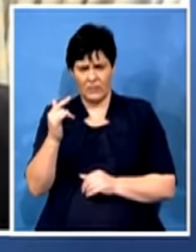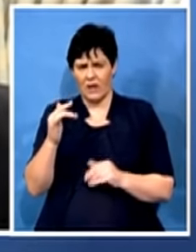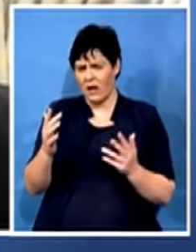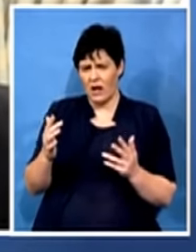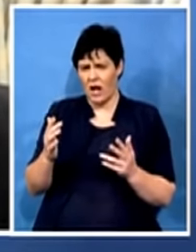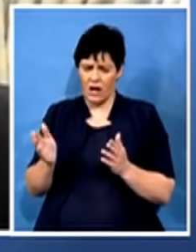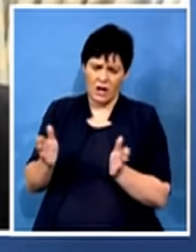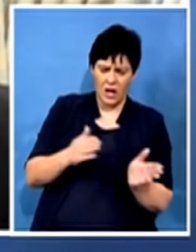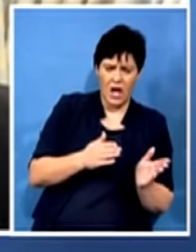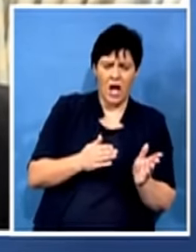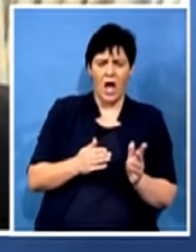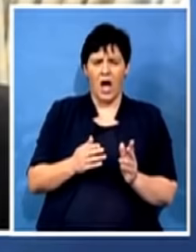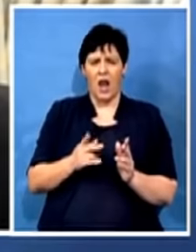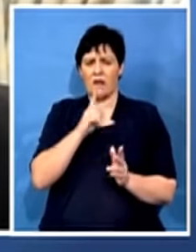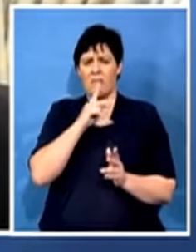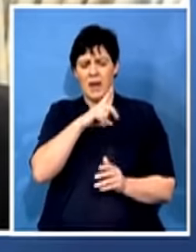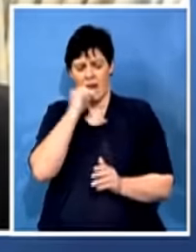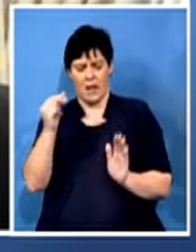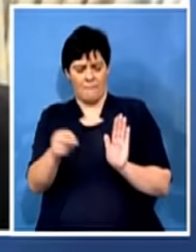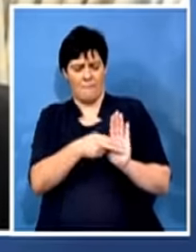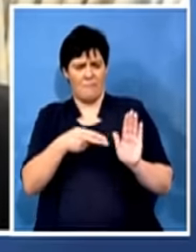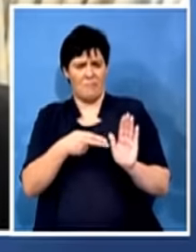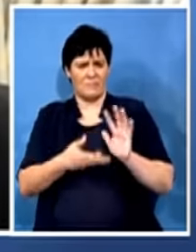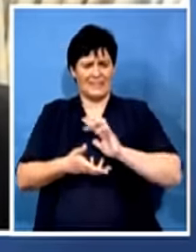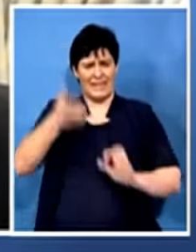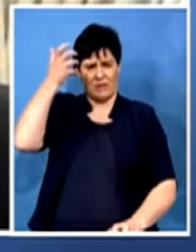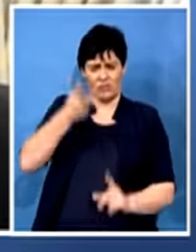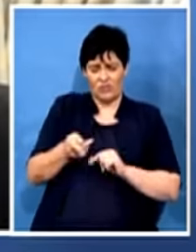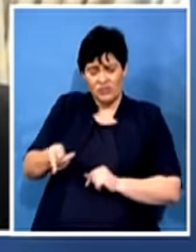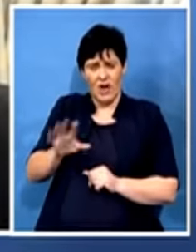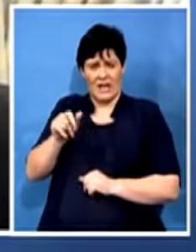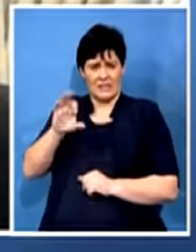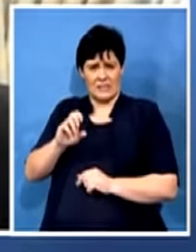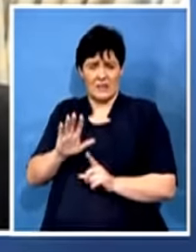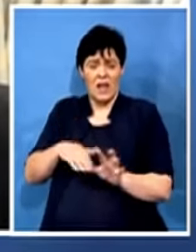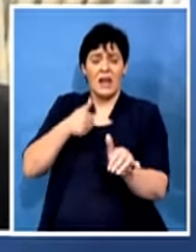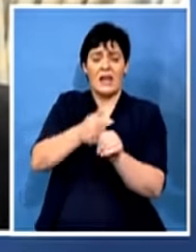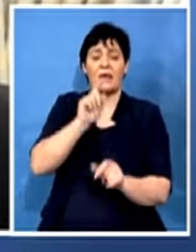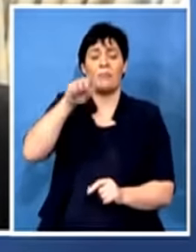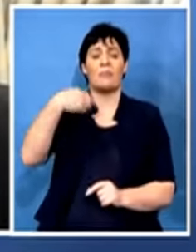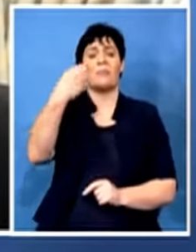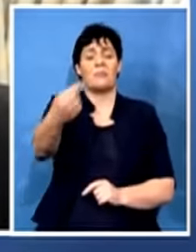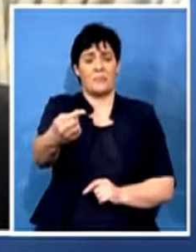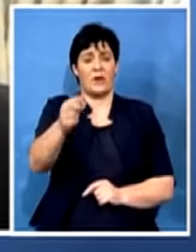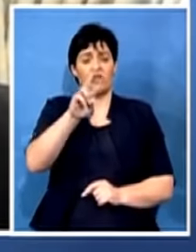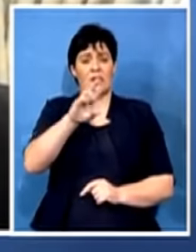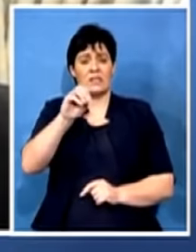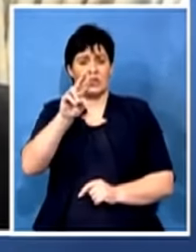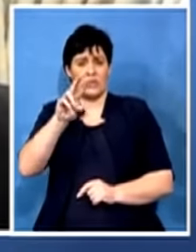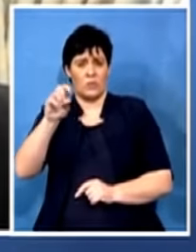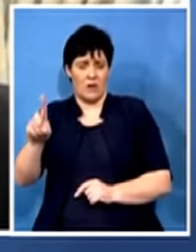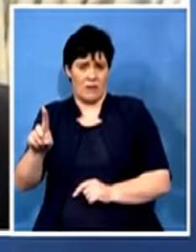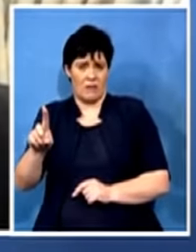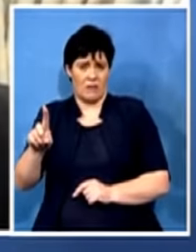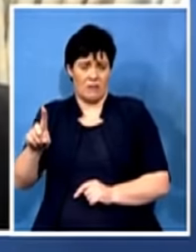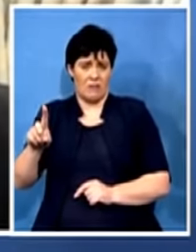will have on the ANC leading up to the 2021 elections, and not going so far,